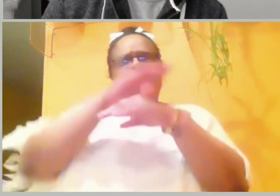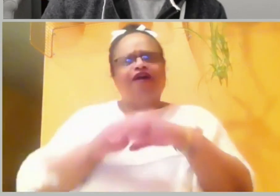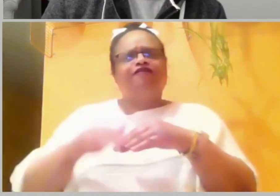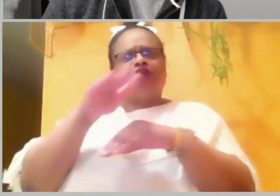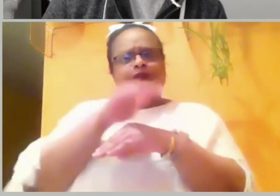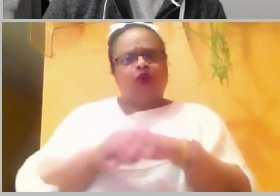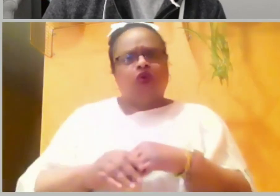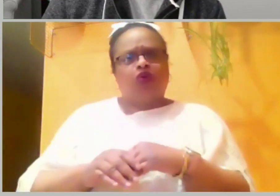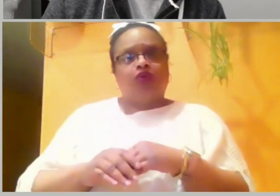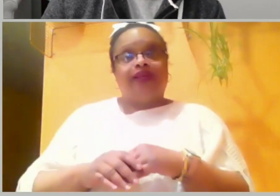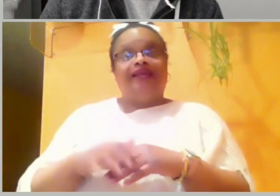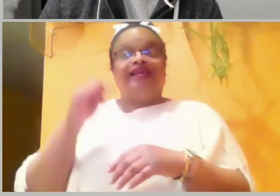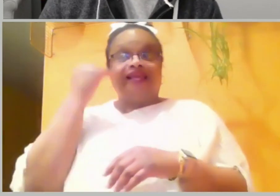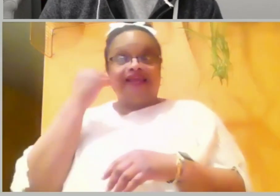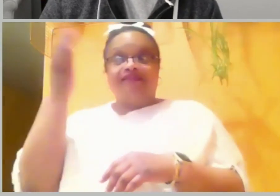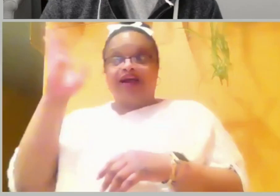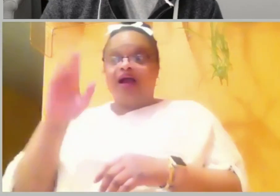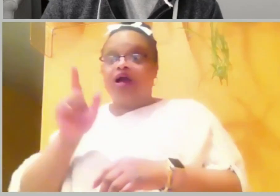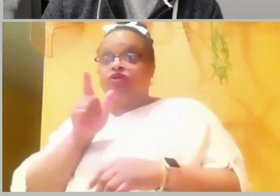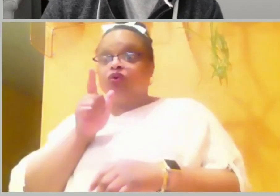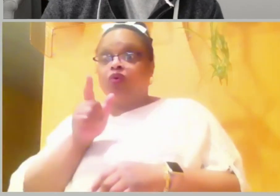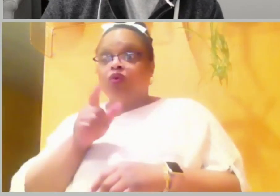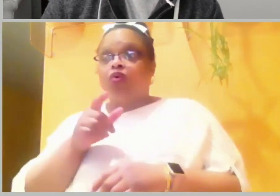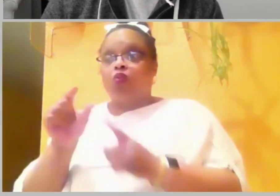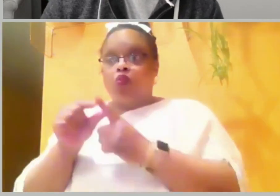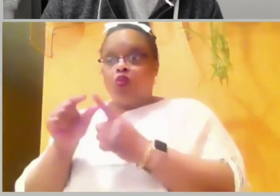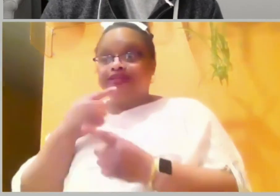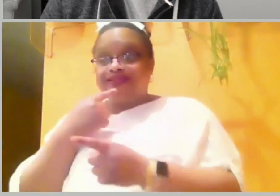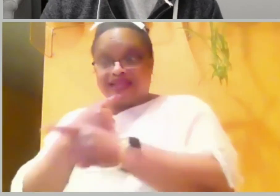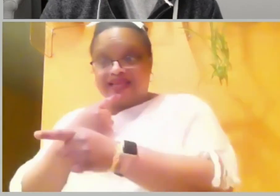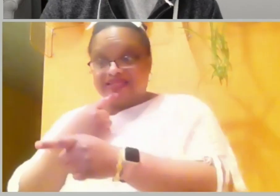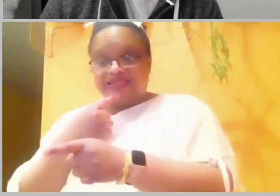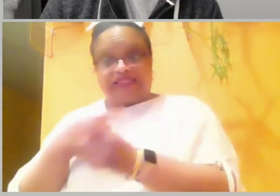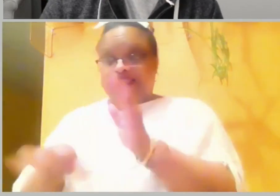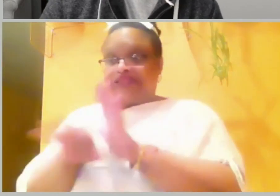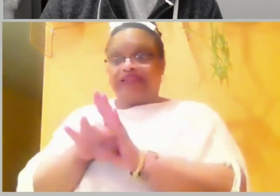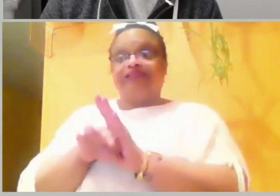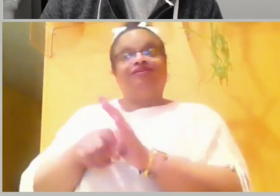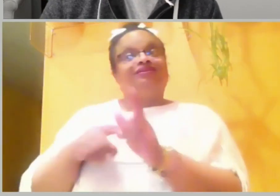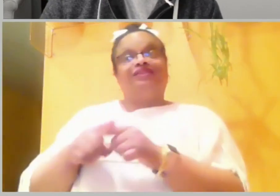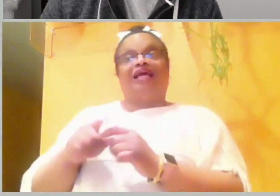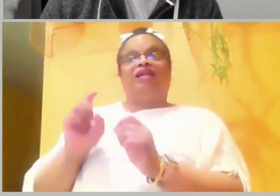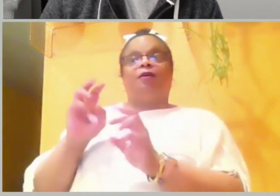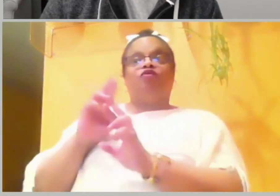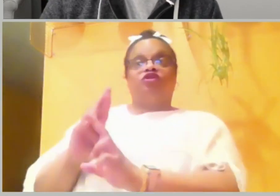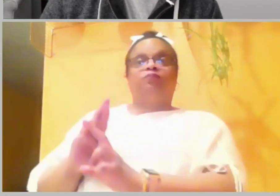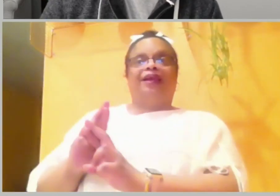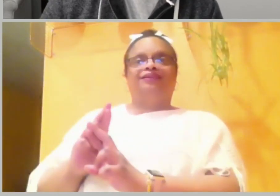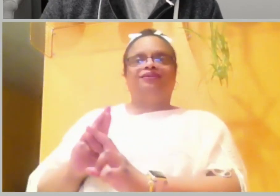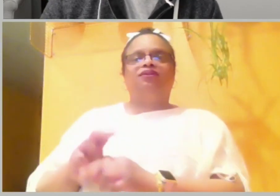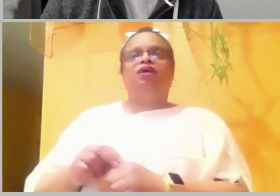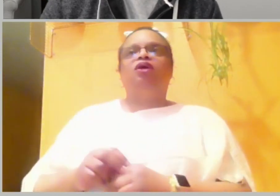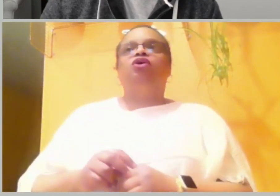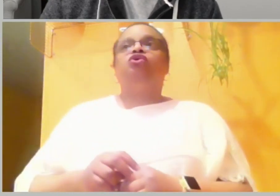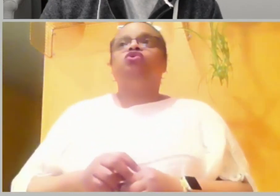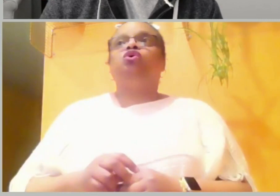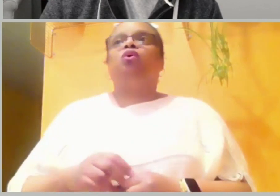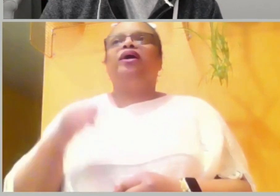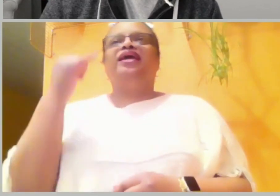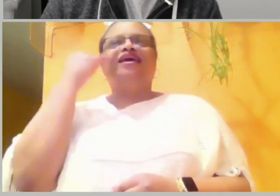God's Ark was holy and not to be touched, got too comfortable with who he was and the job given to him.